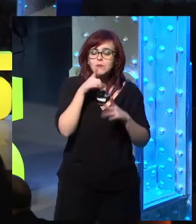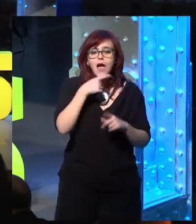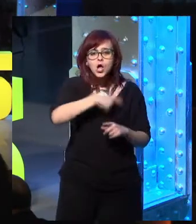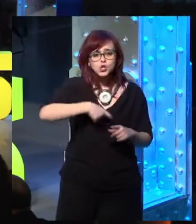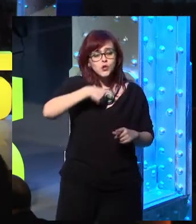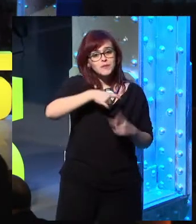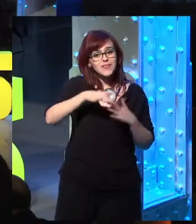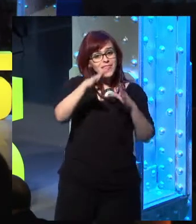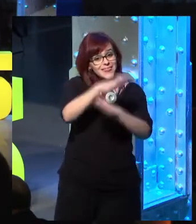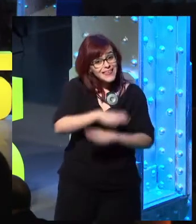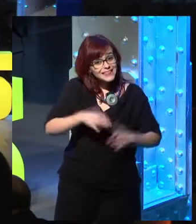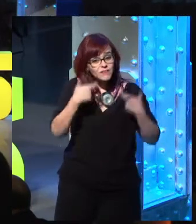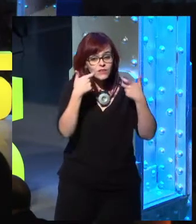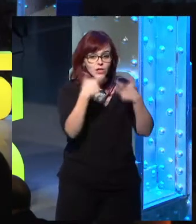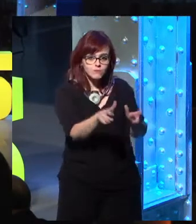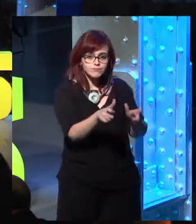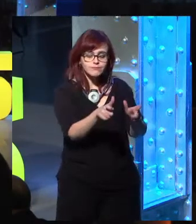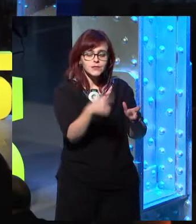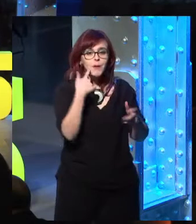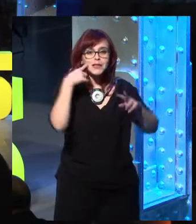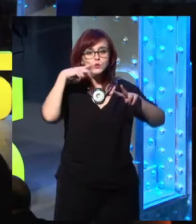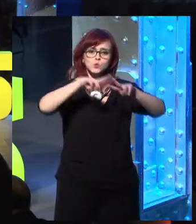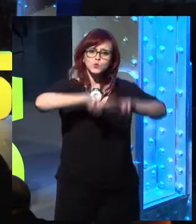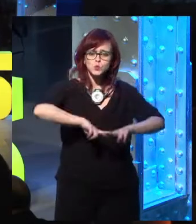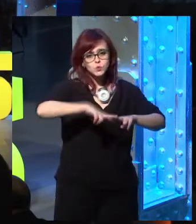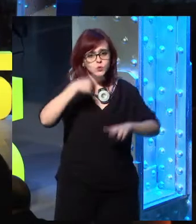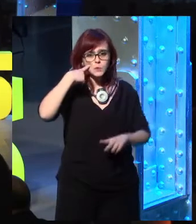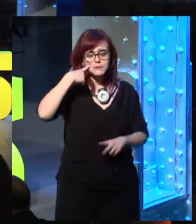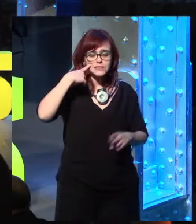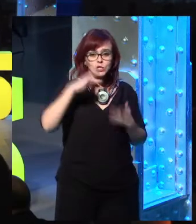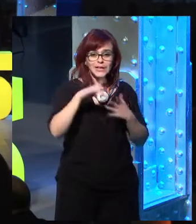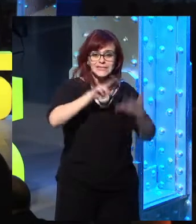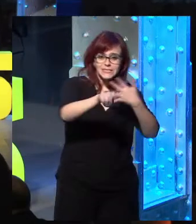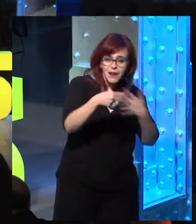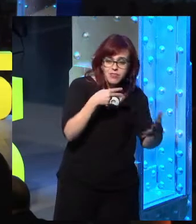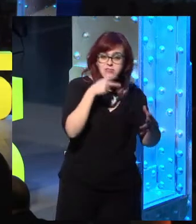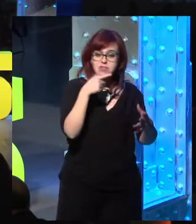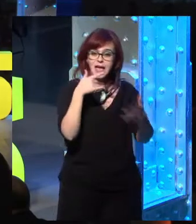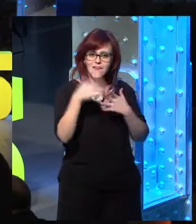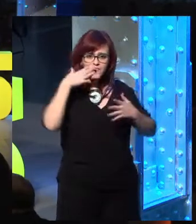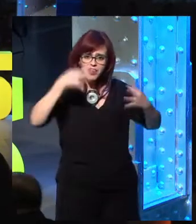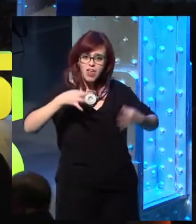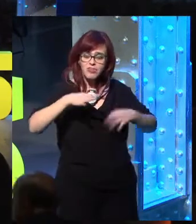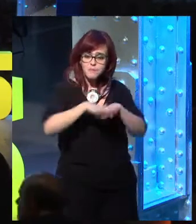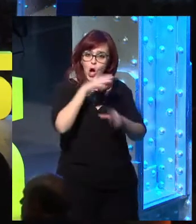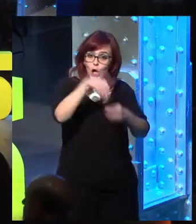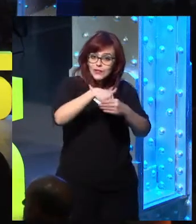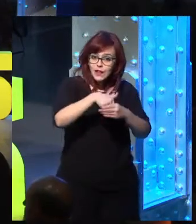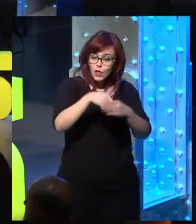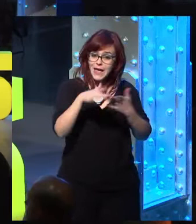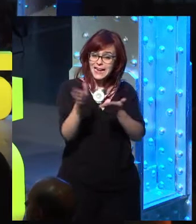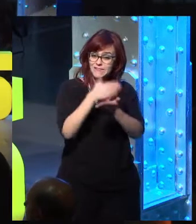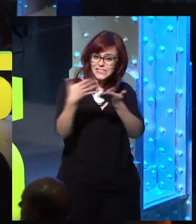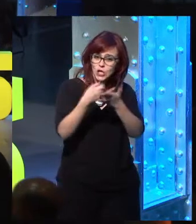scientific committee. He, it is the one that supervises the transparency and the accuracy of the contents that appear